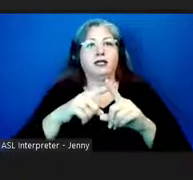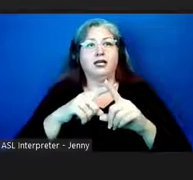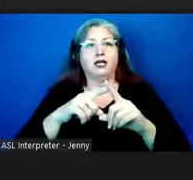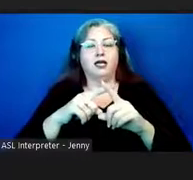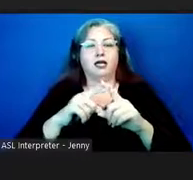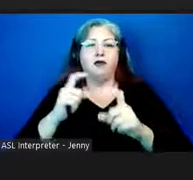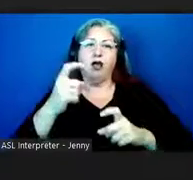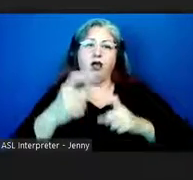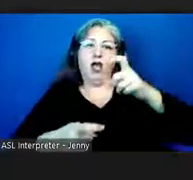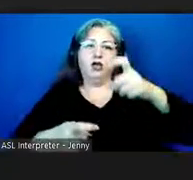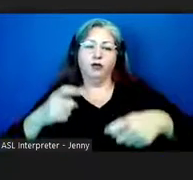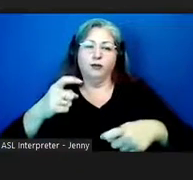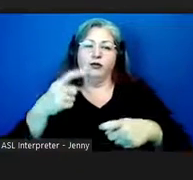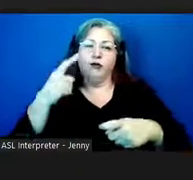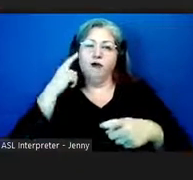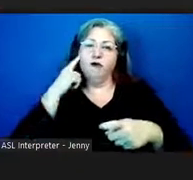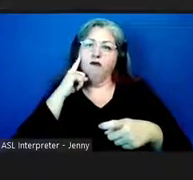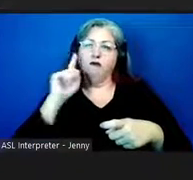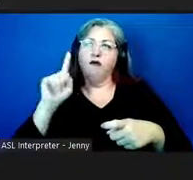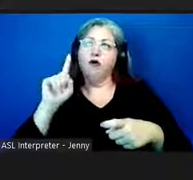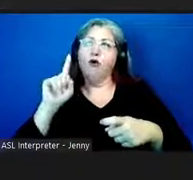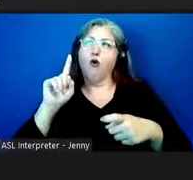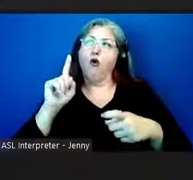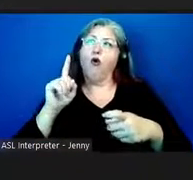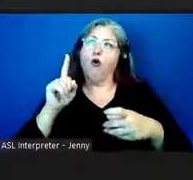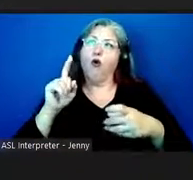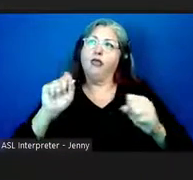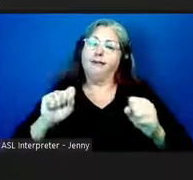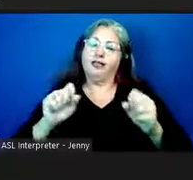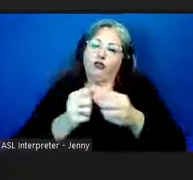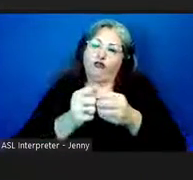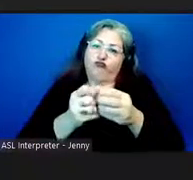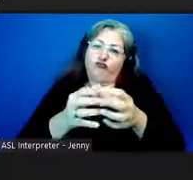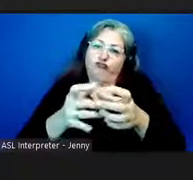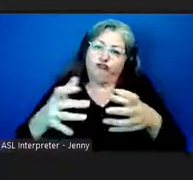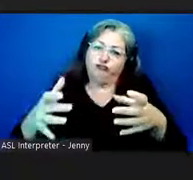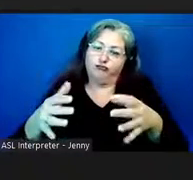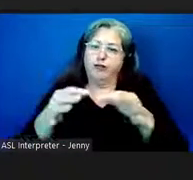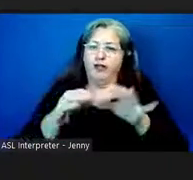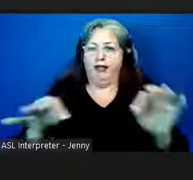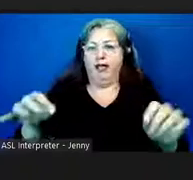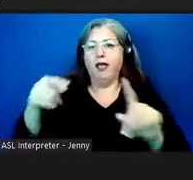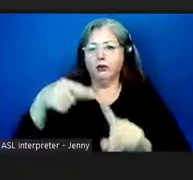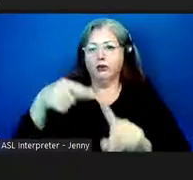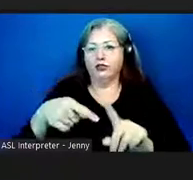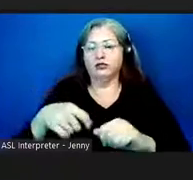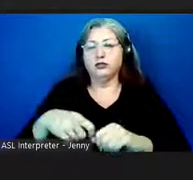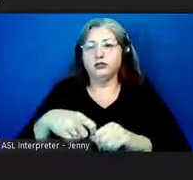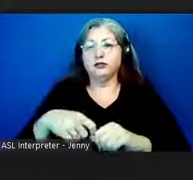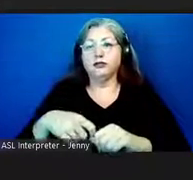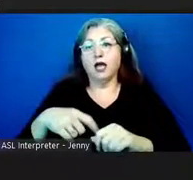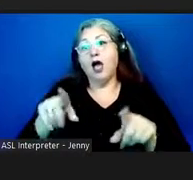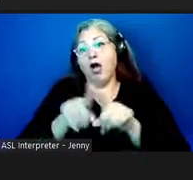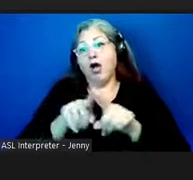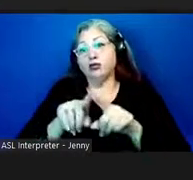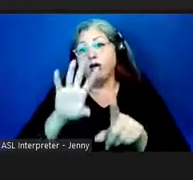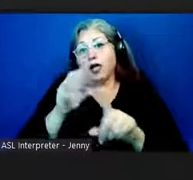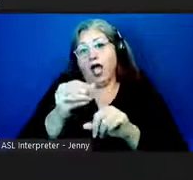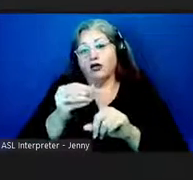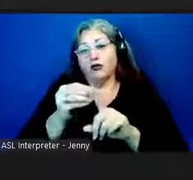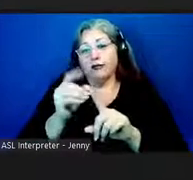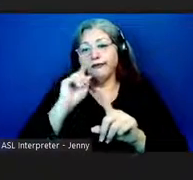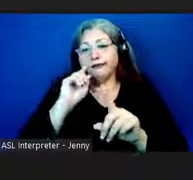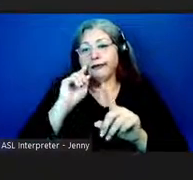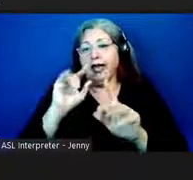towards the revitalization of the language and and cultural identity